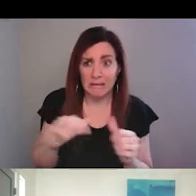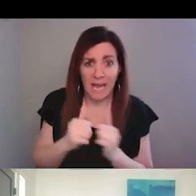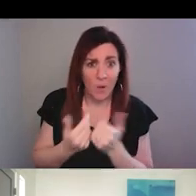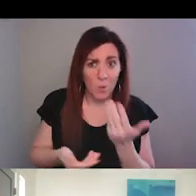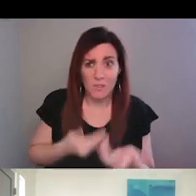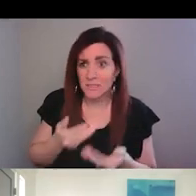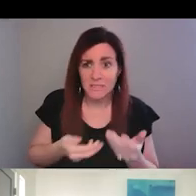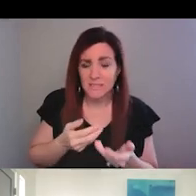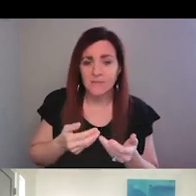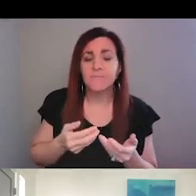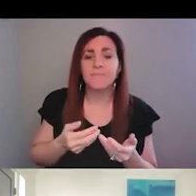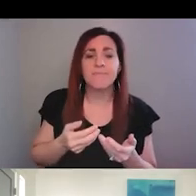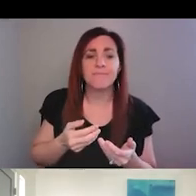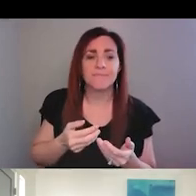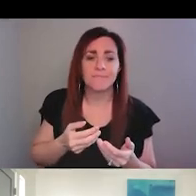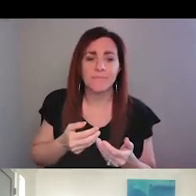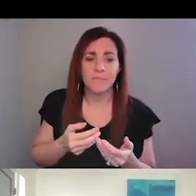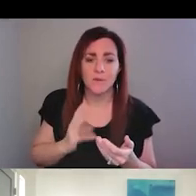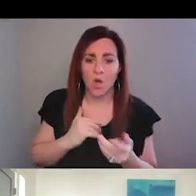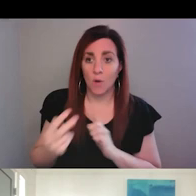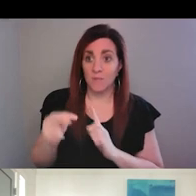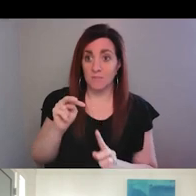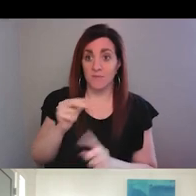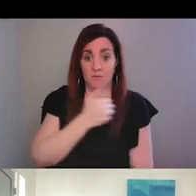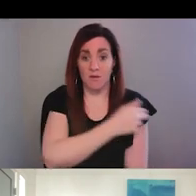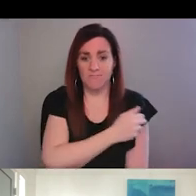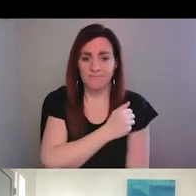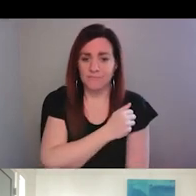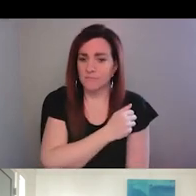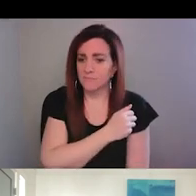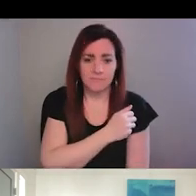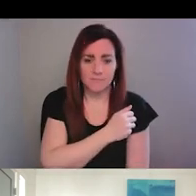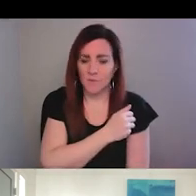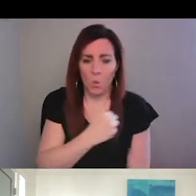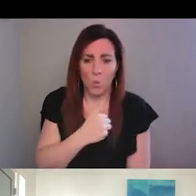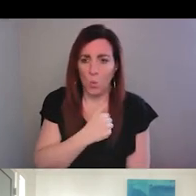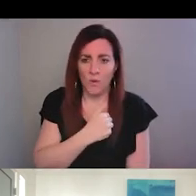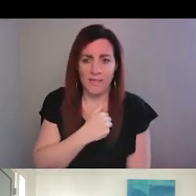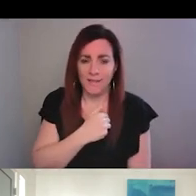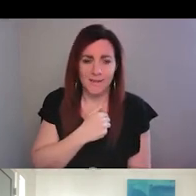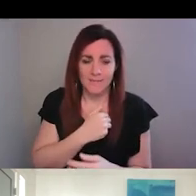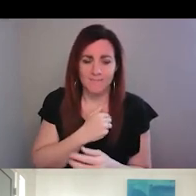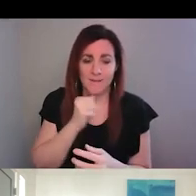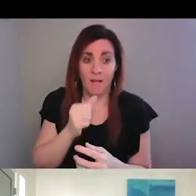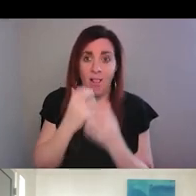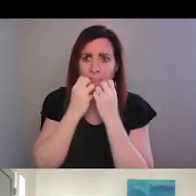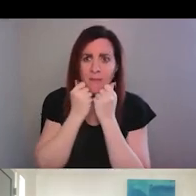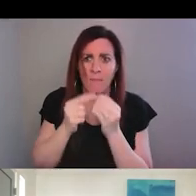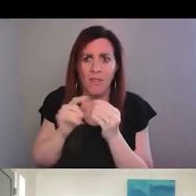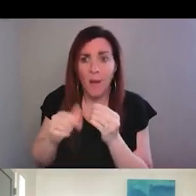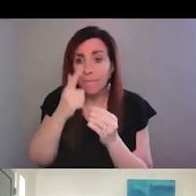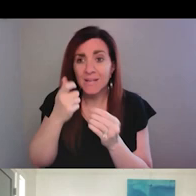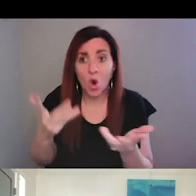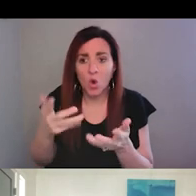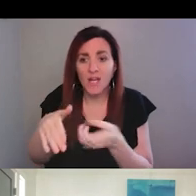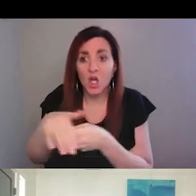And from our perspective as a hospital, it didn't matter as much because we're already covering those costs in our ED. So if I